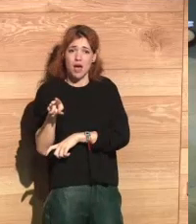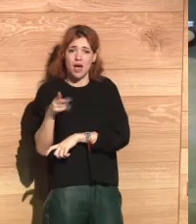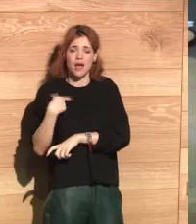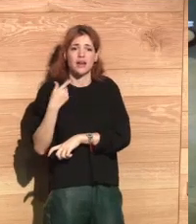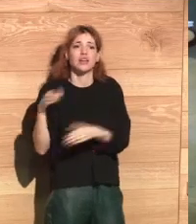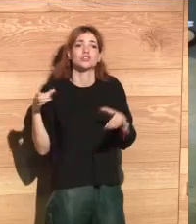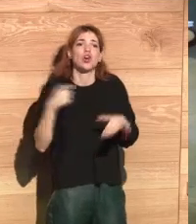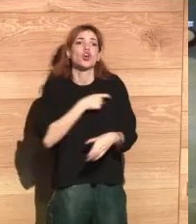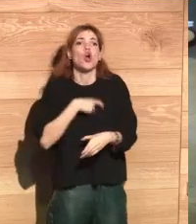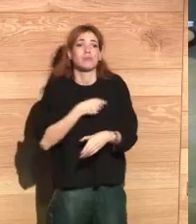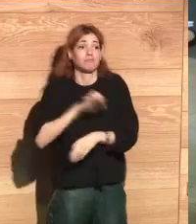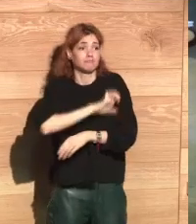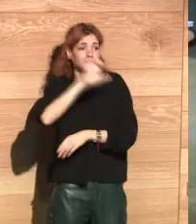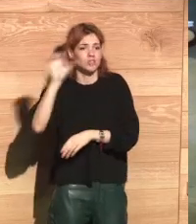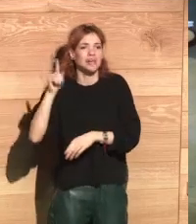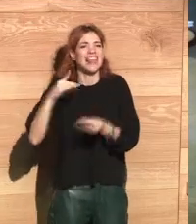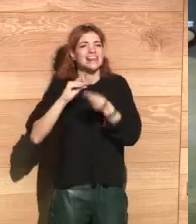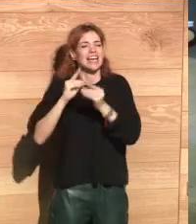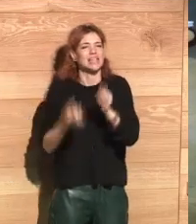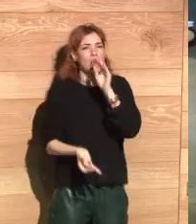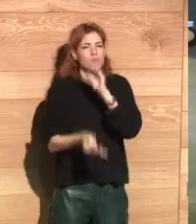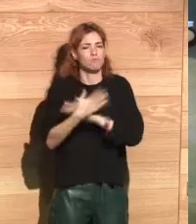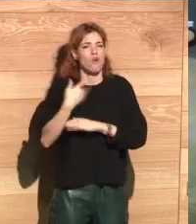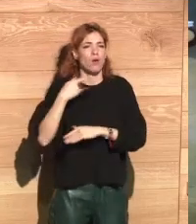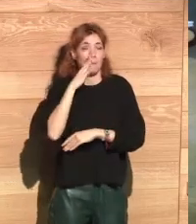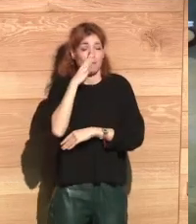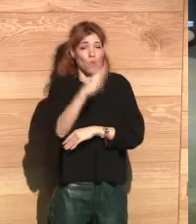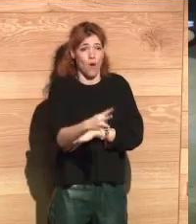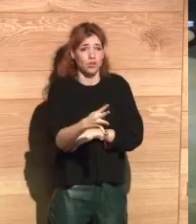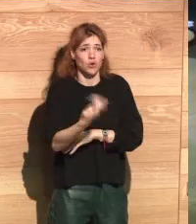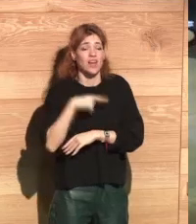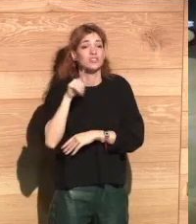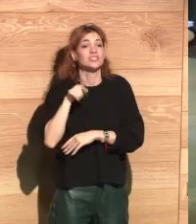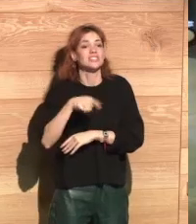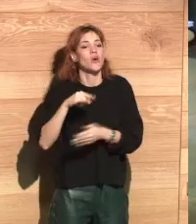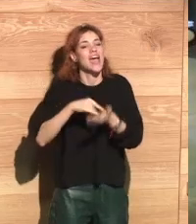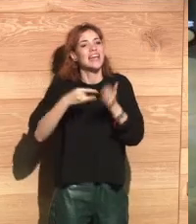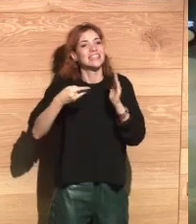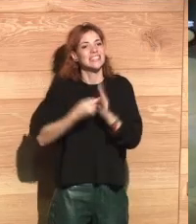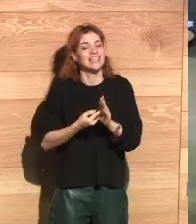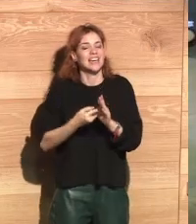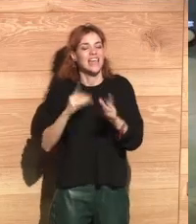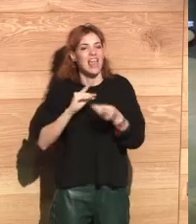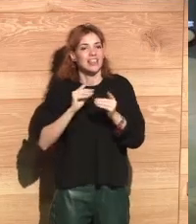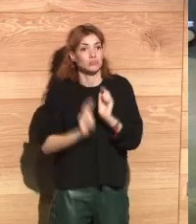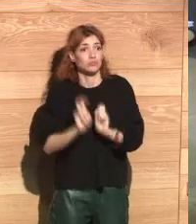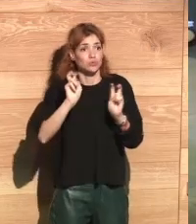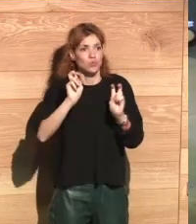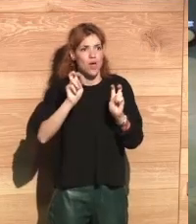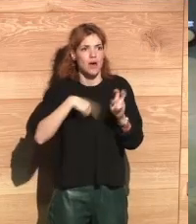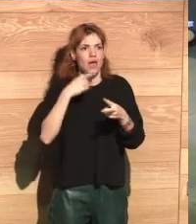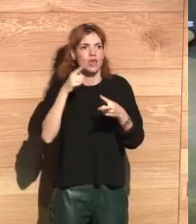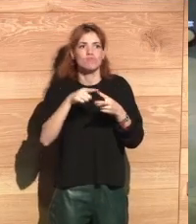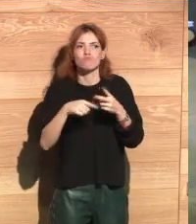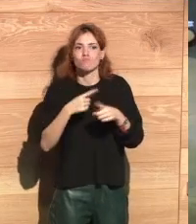weeks ago, the European Commission launched the new digital strategy for the coming four years. And there are two things